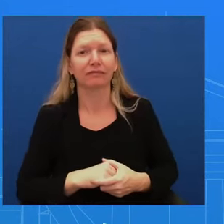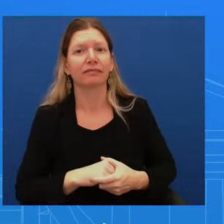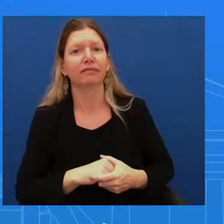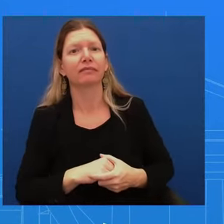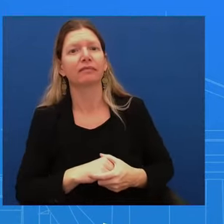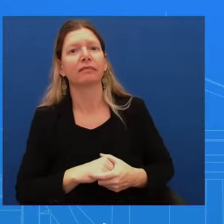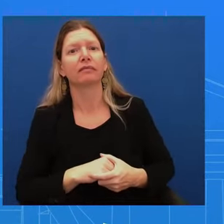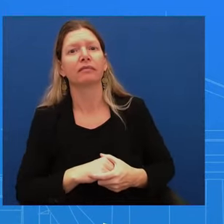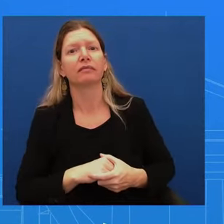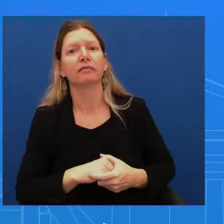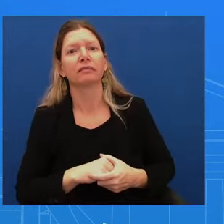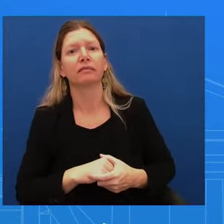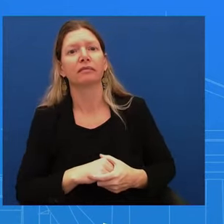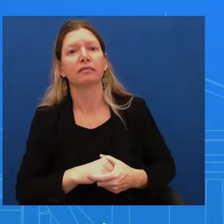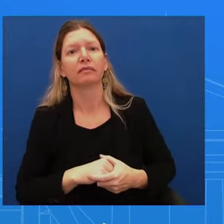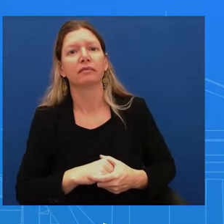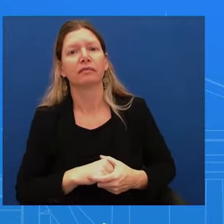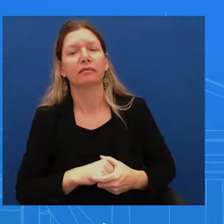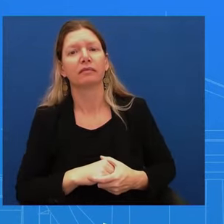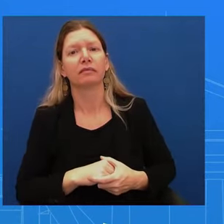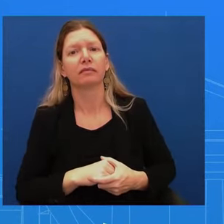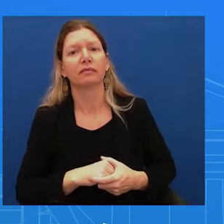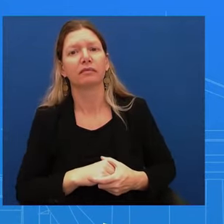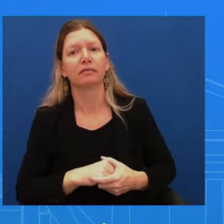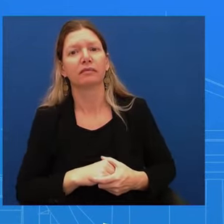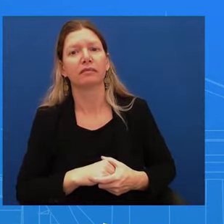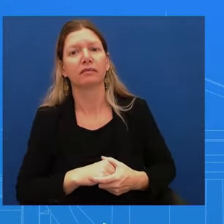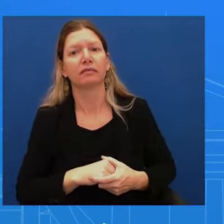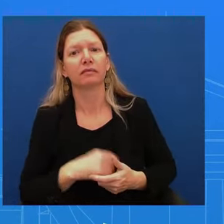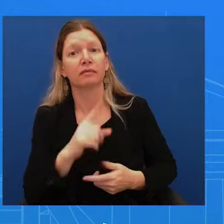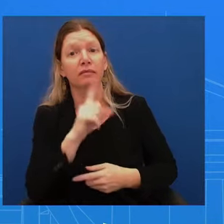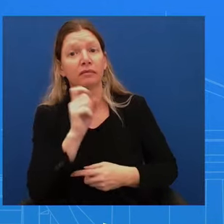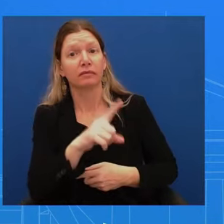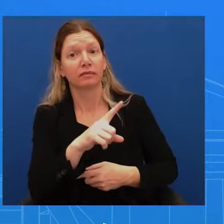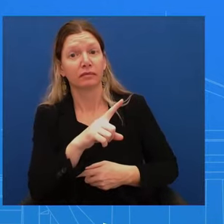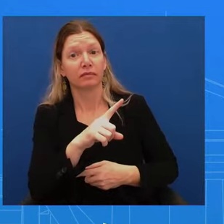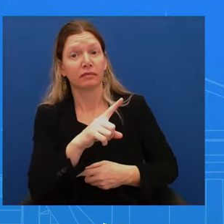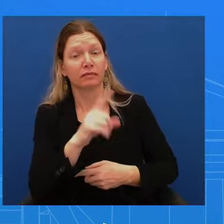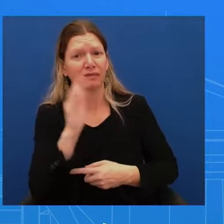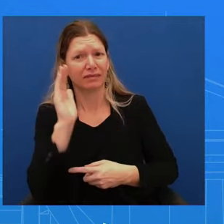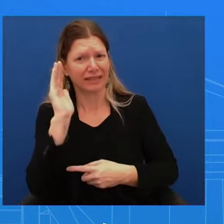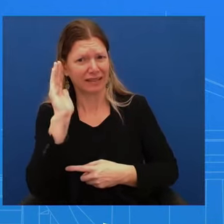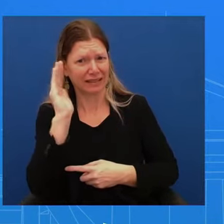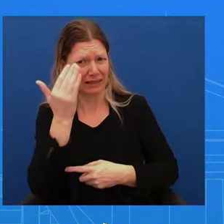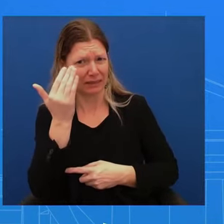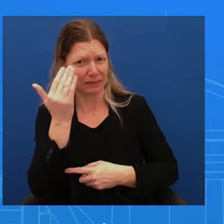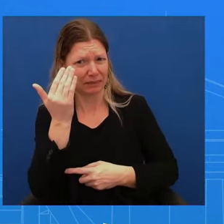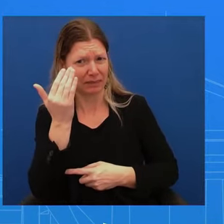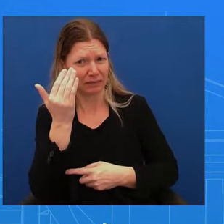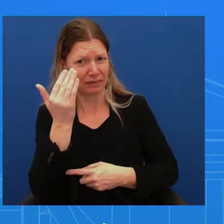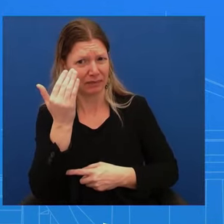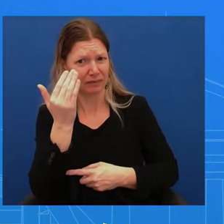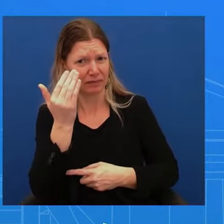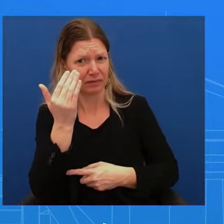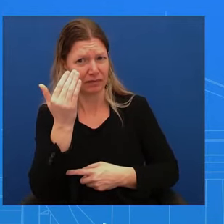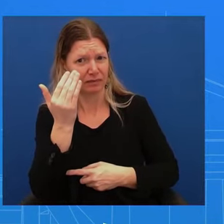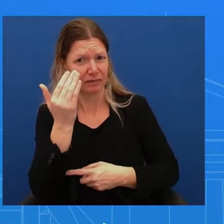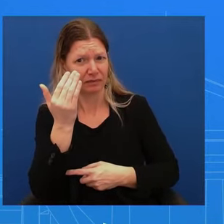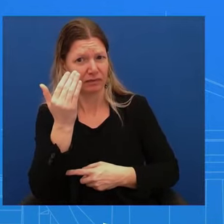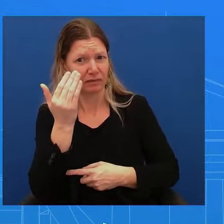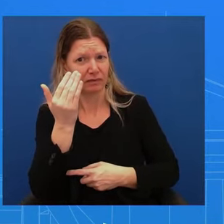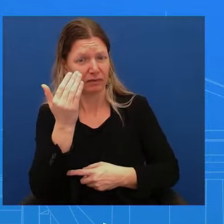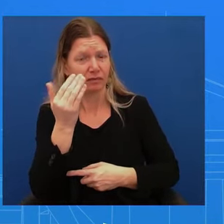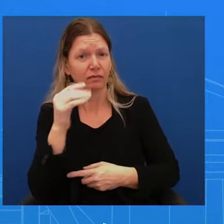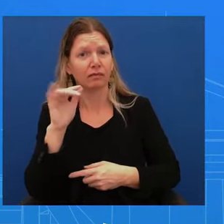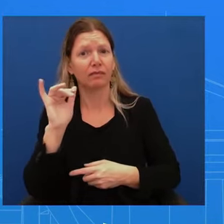at best misleading? As far as I know, Gabe, again, I barely got a history degree, so I'm not capable of talking about medical